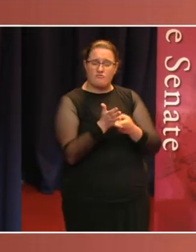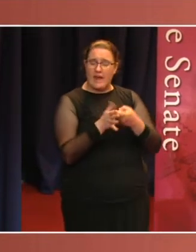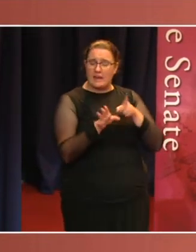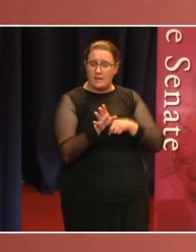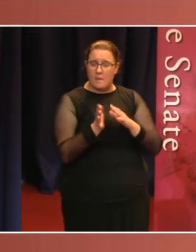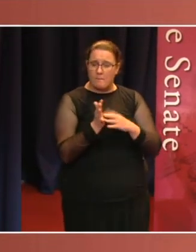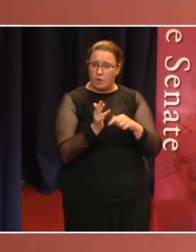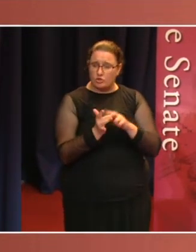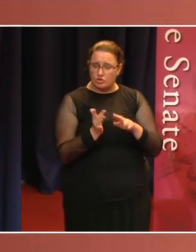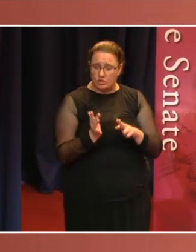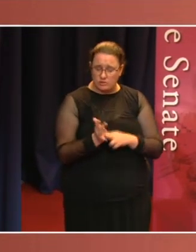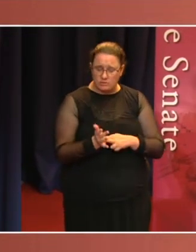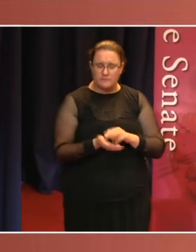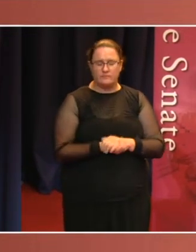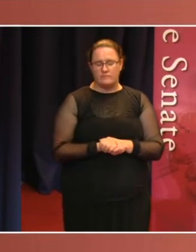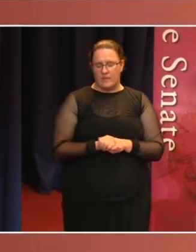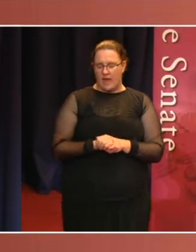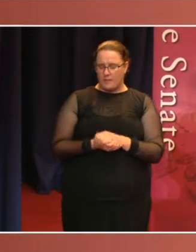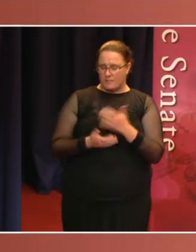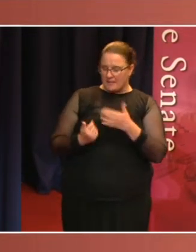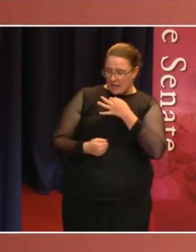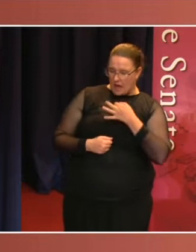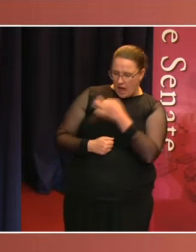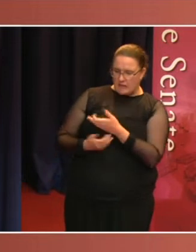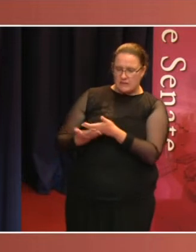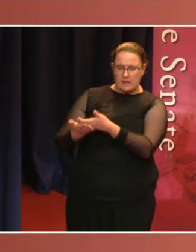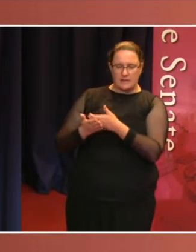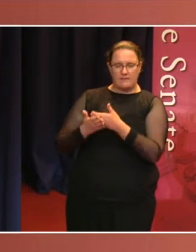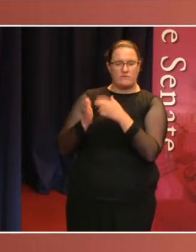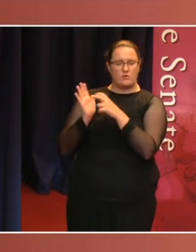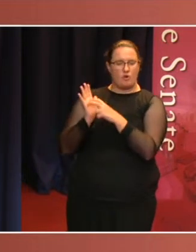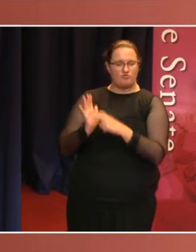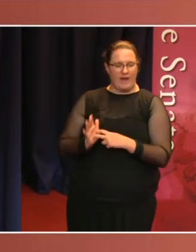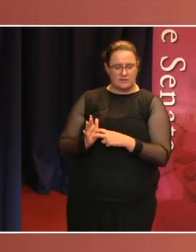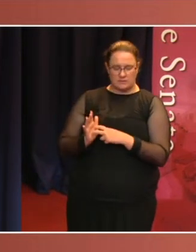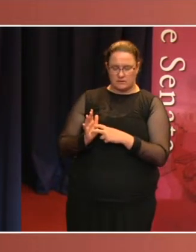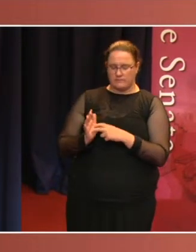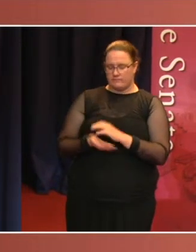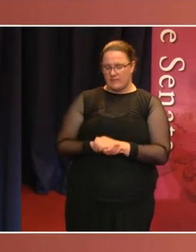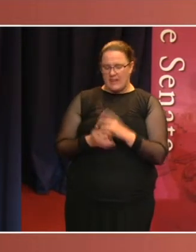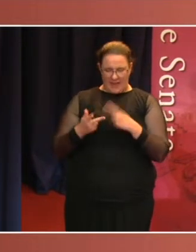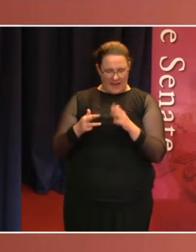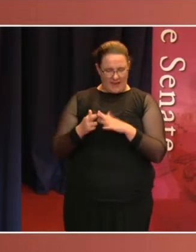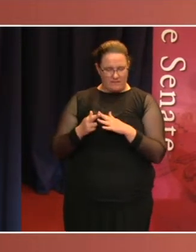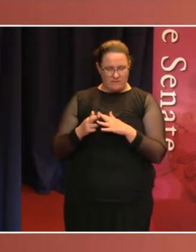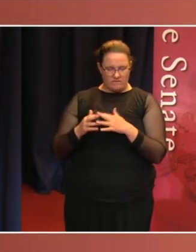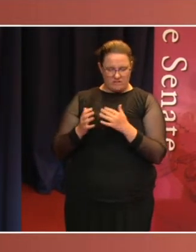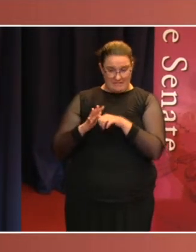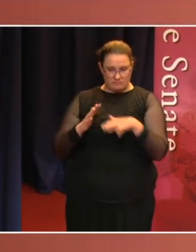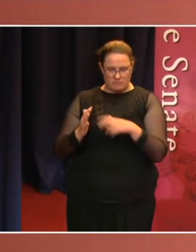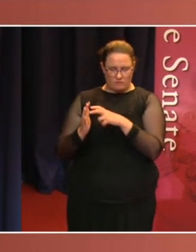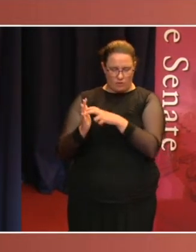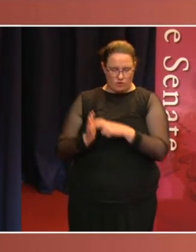agencies disclose high-value contracts. They are vented. The motion requiring Australia's national greenhouse gas